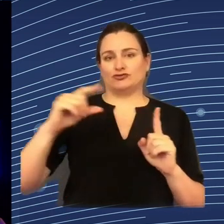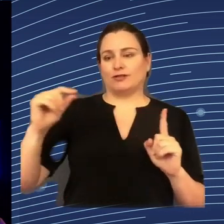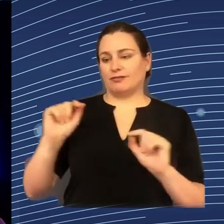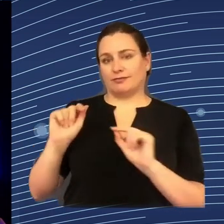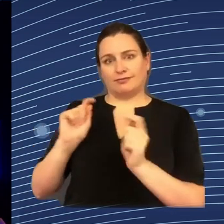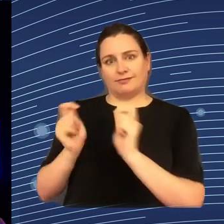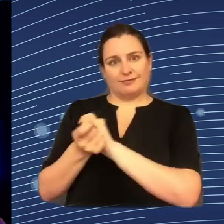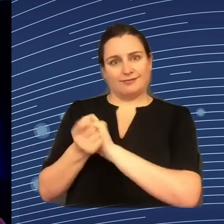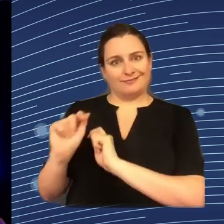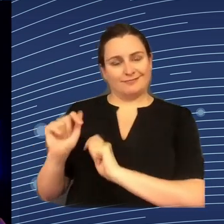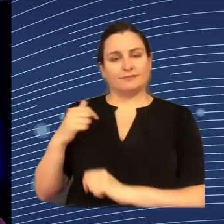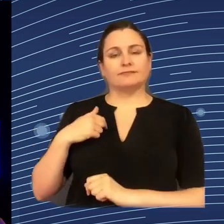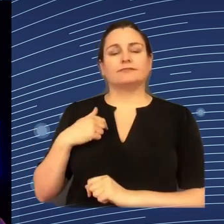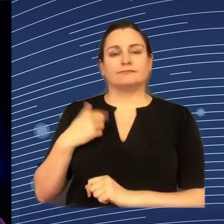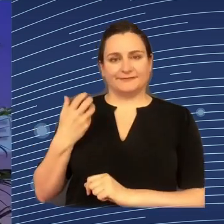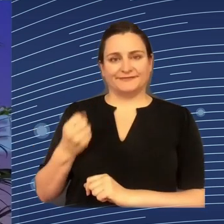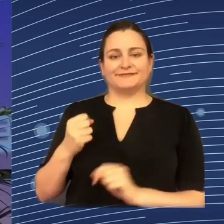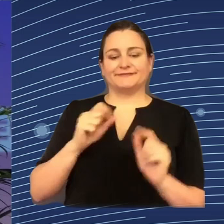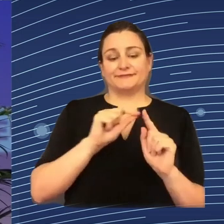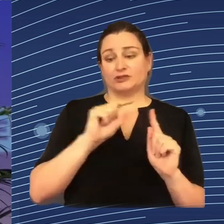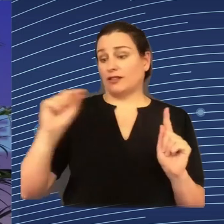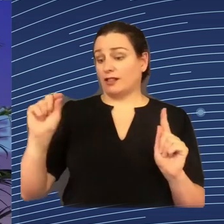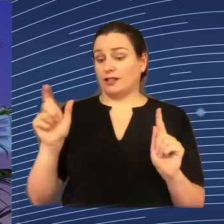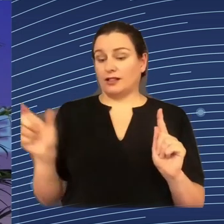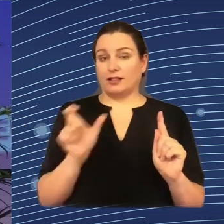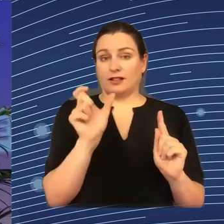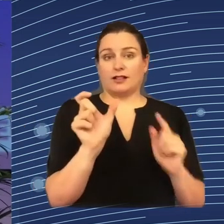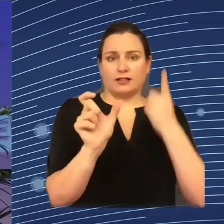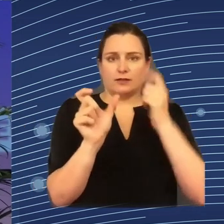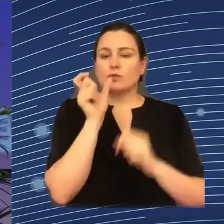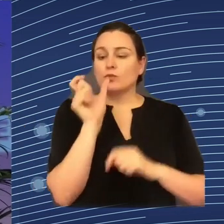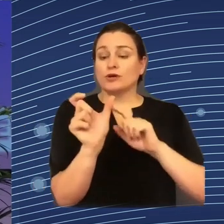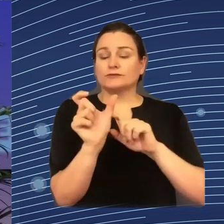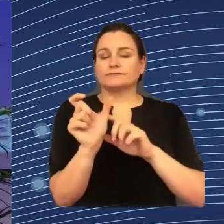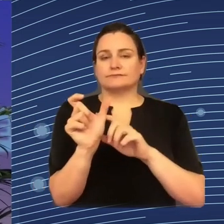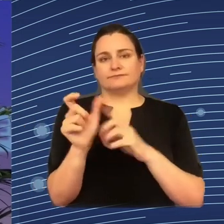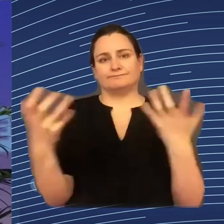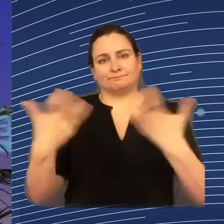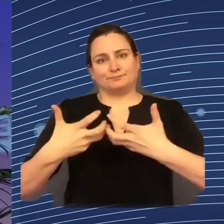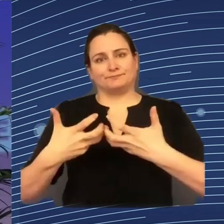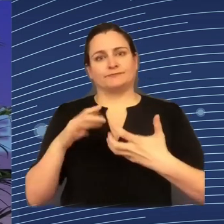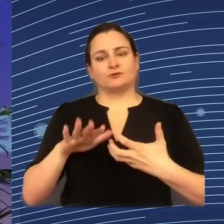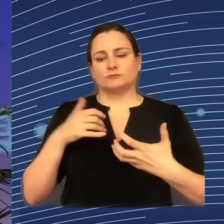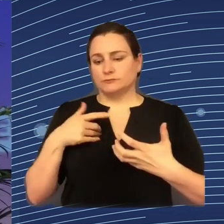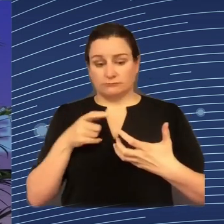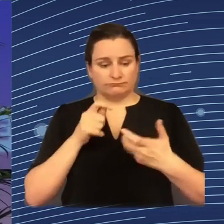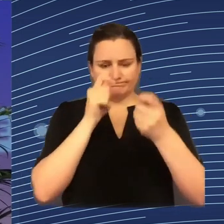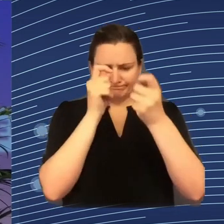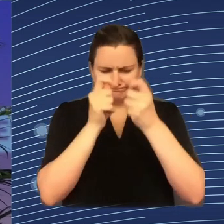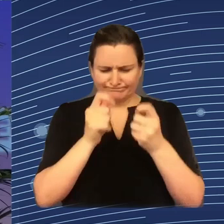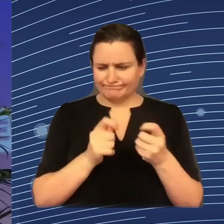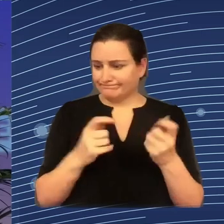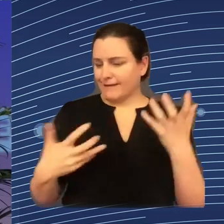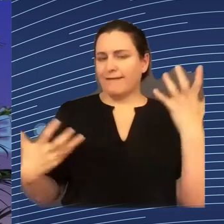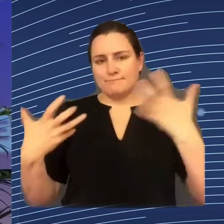word in our agreement on digitalization, which is tailoring. So I think we are in this phase where the technology is